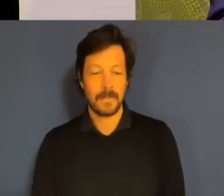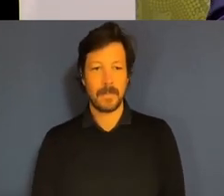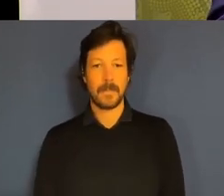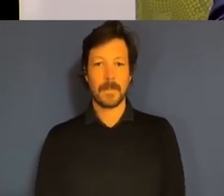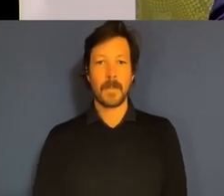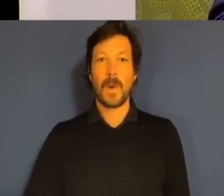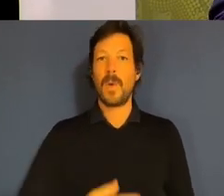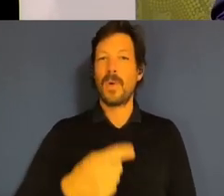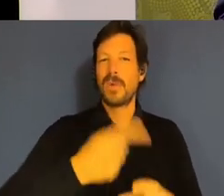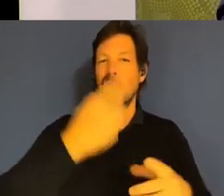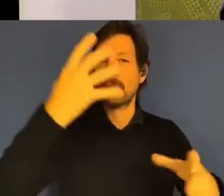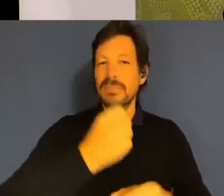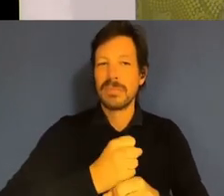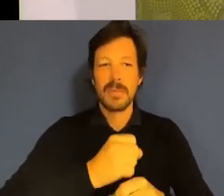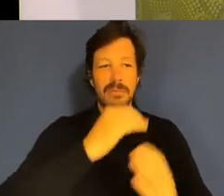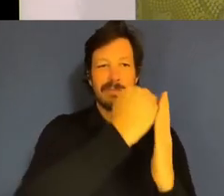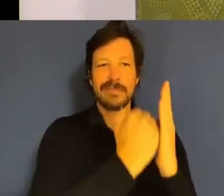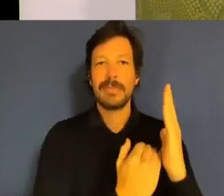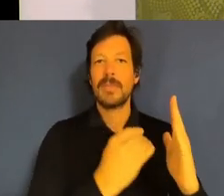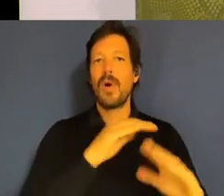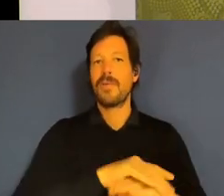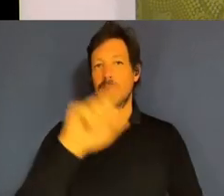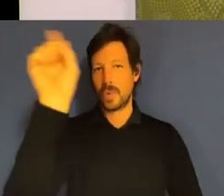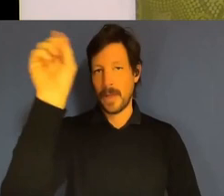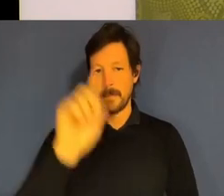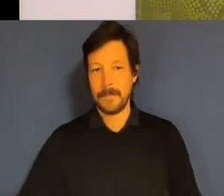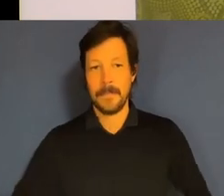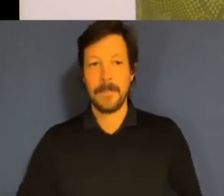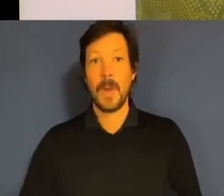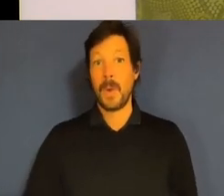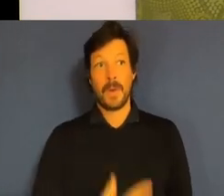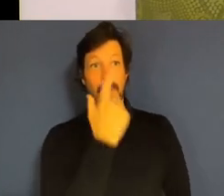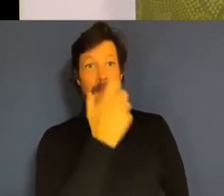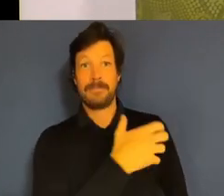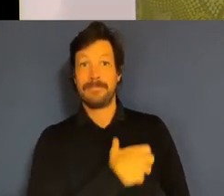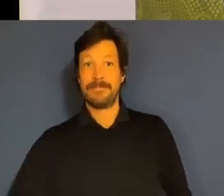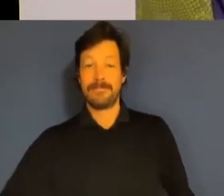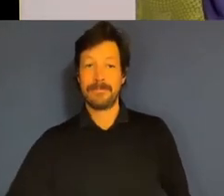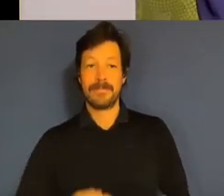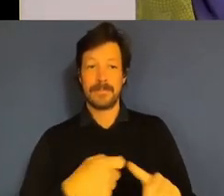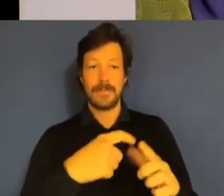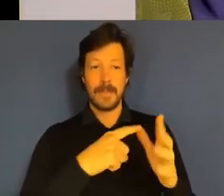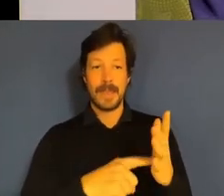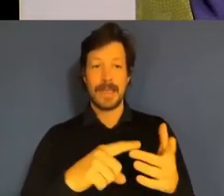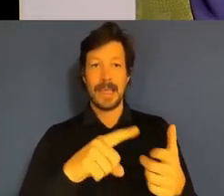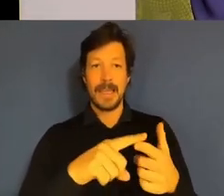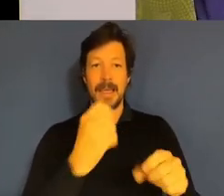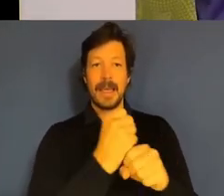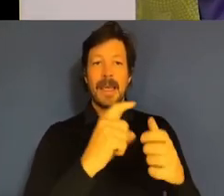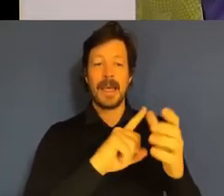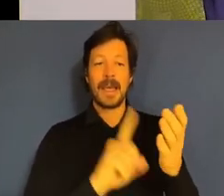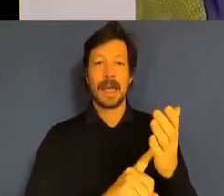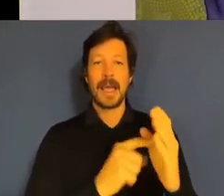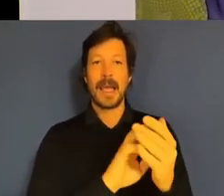of today's proceedings. We're very fortunate to have Senator the Honourable Katie Gallagher here, who is the Minister for the Public